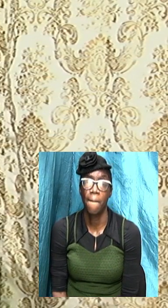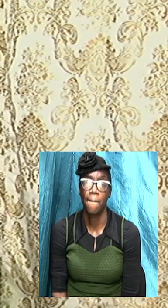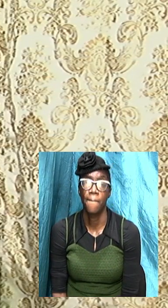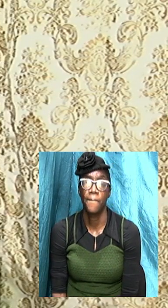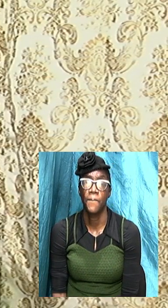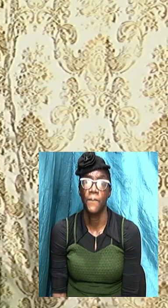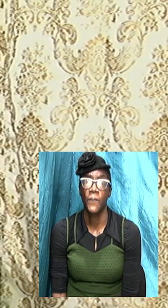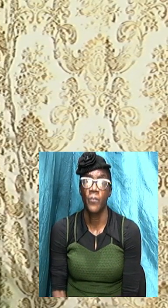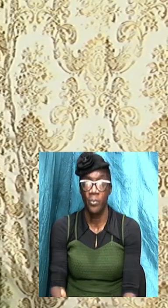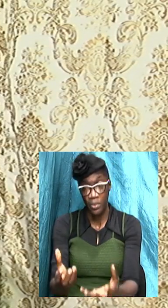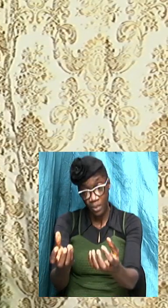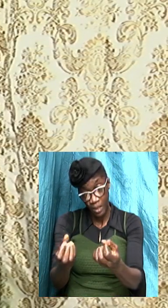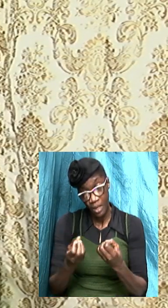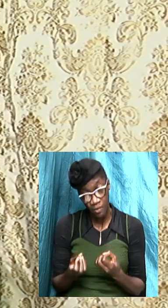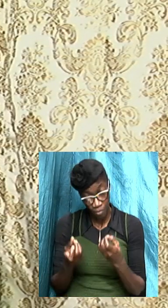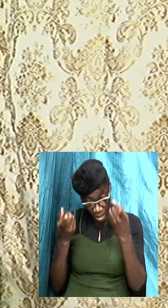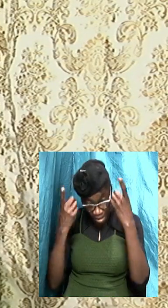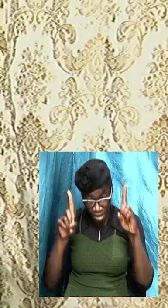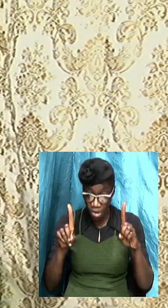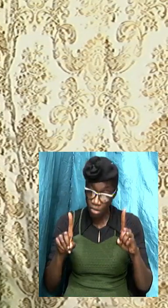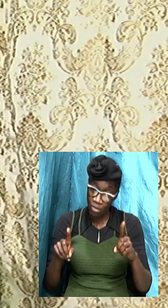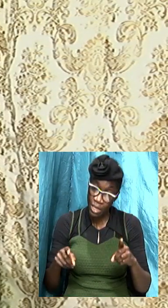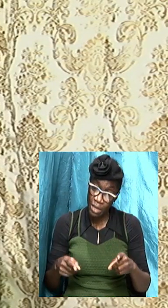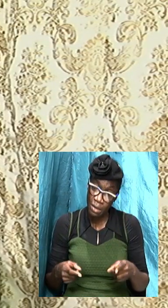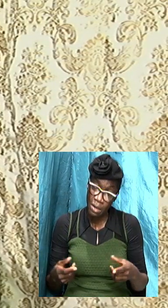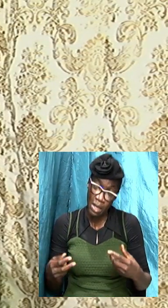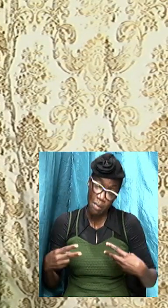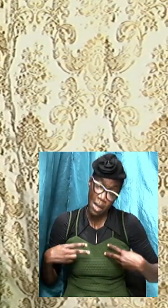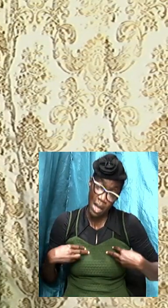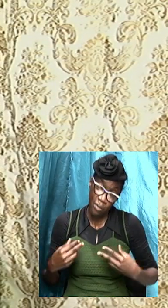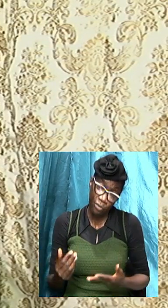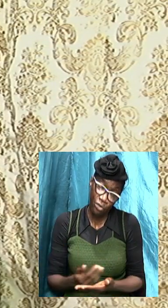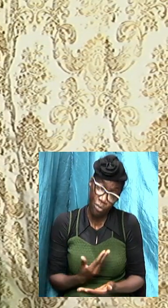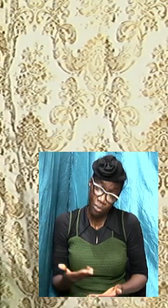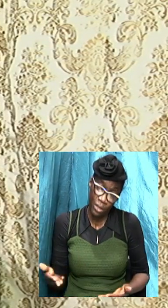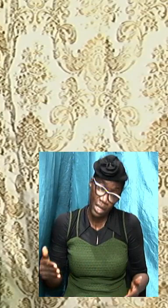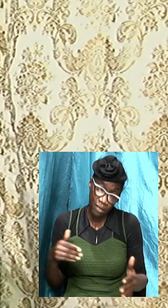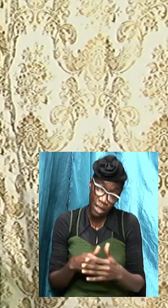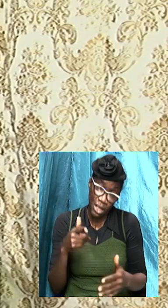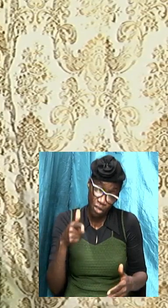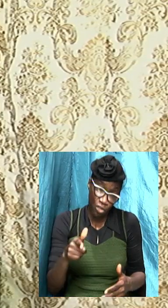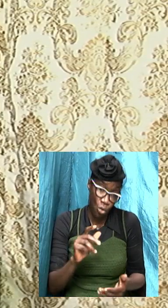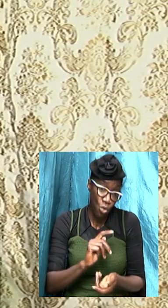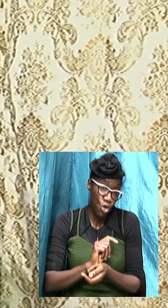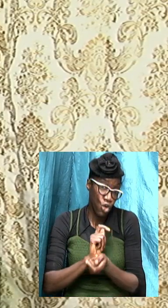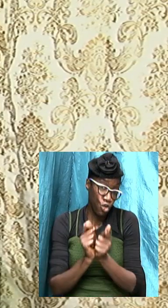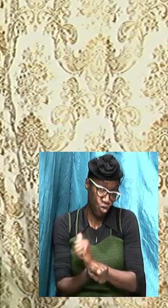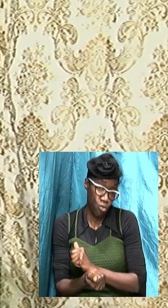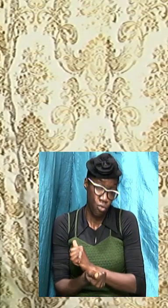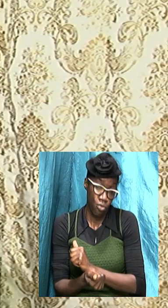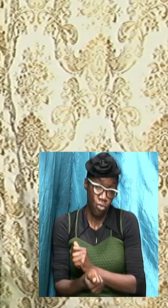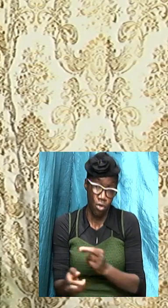give you the doctrine say look here I have some things against you you need to turn from them you need to repent